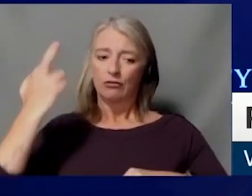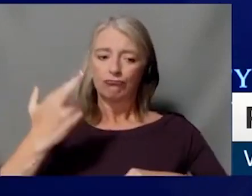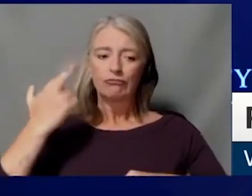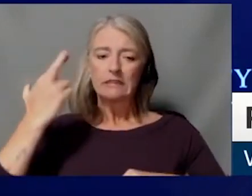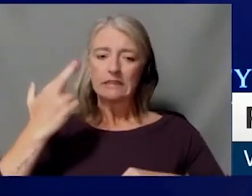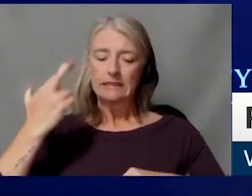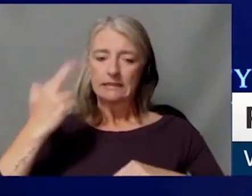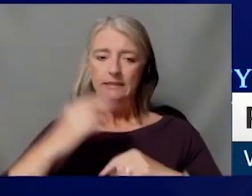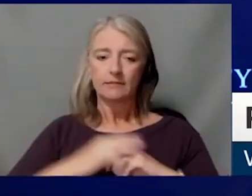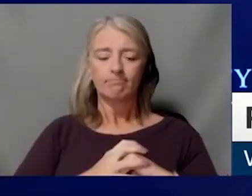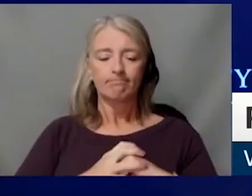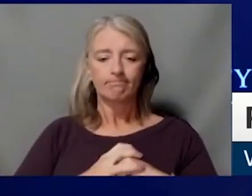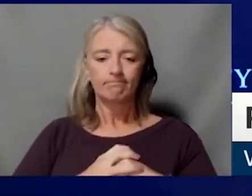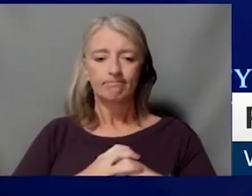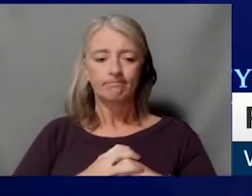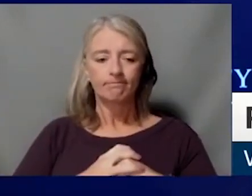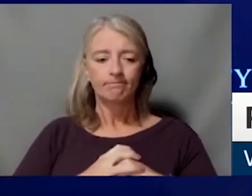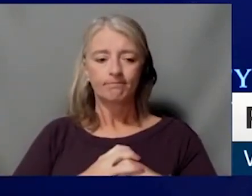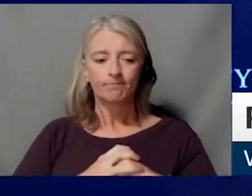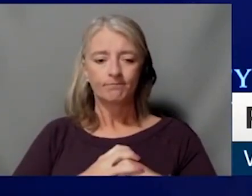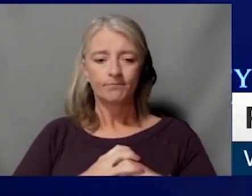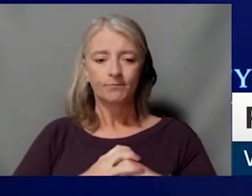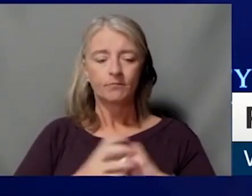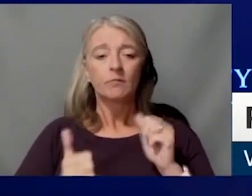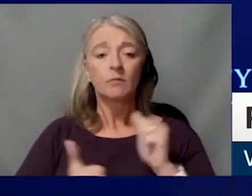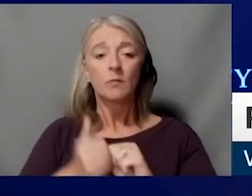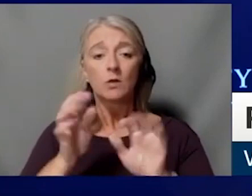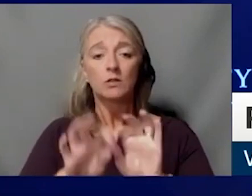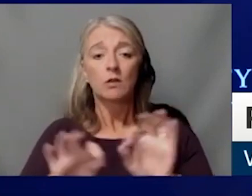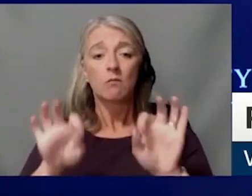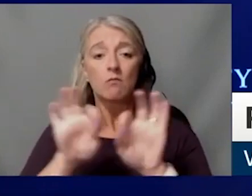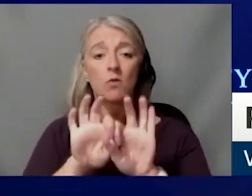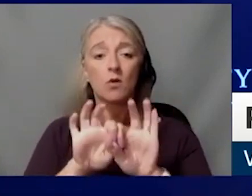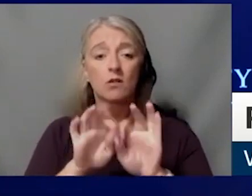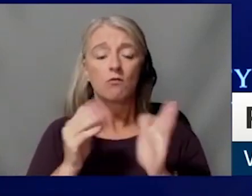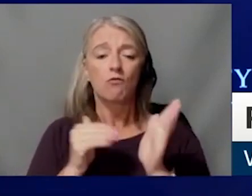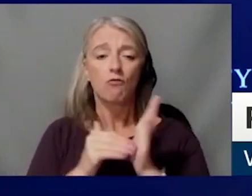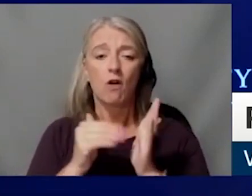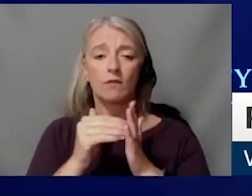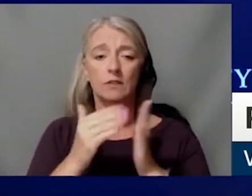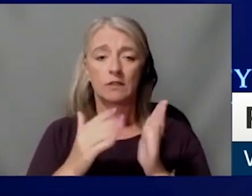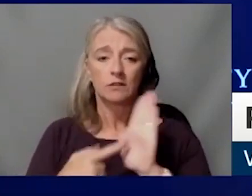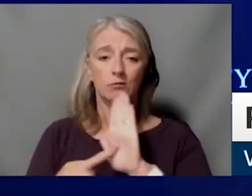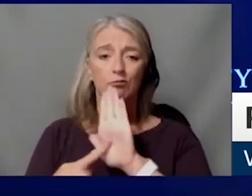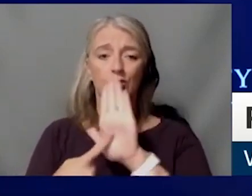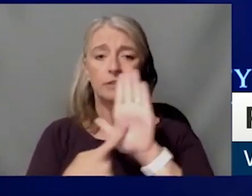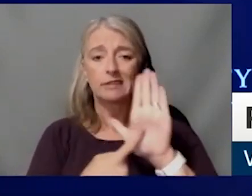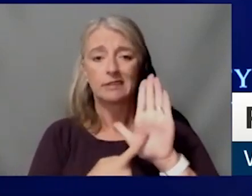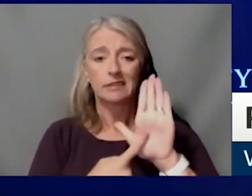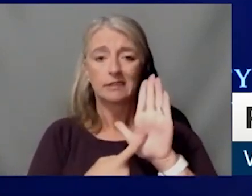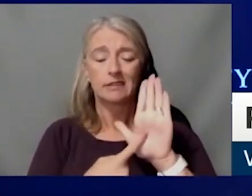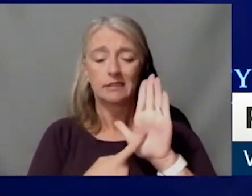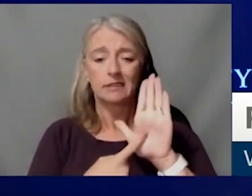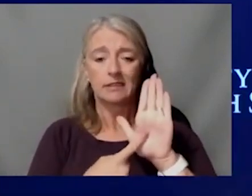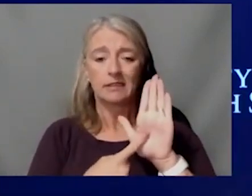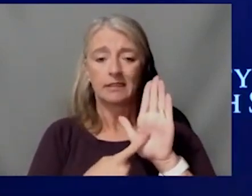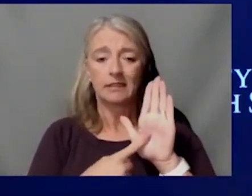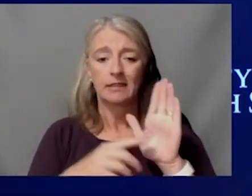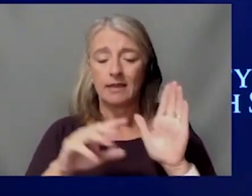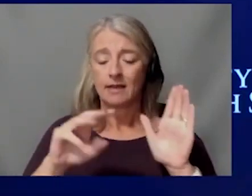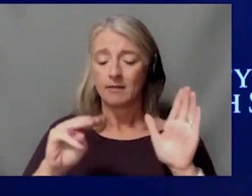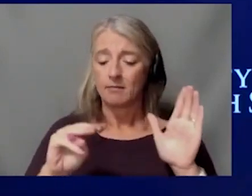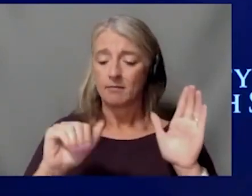Probably one of the most important is the fact that it often presents as widely metastatic on its first